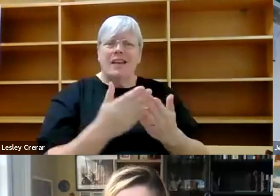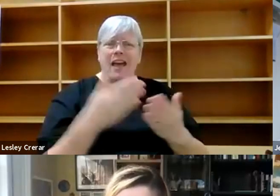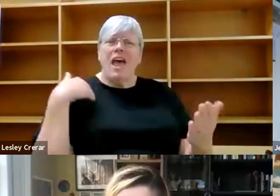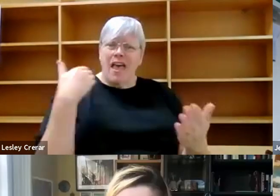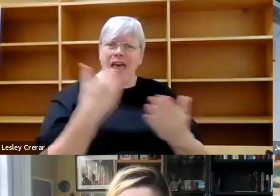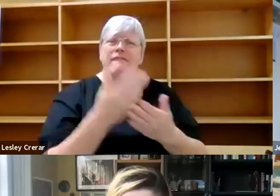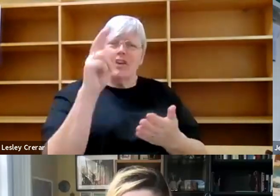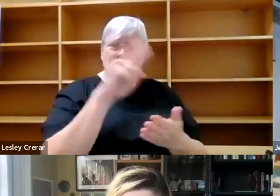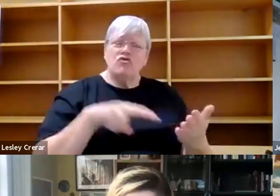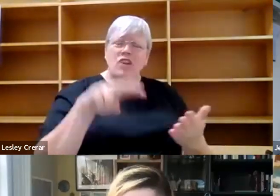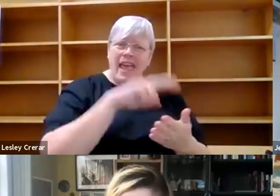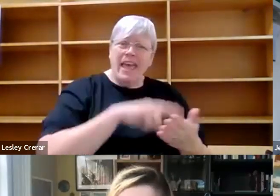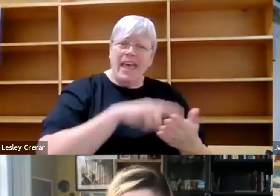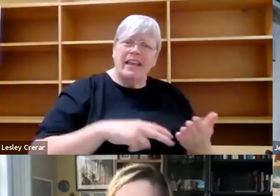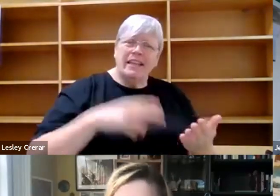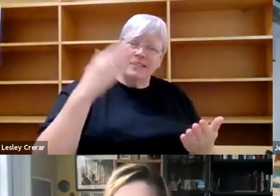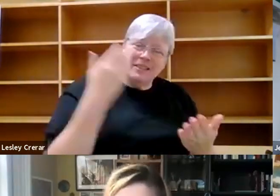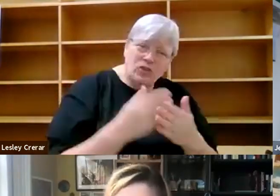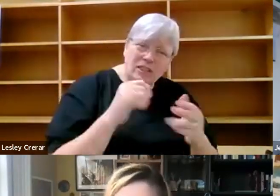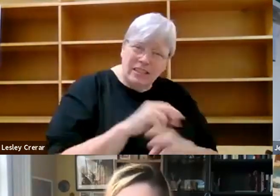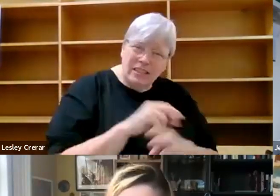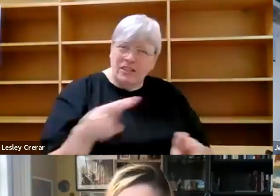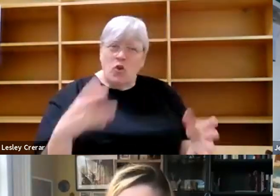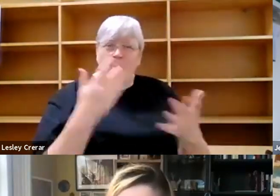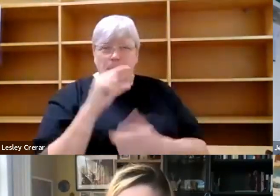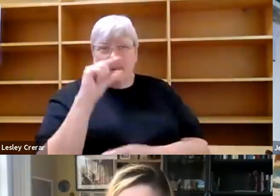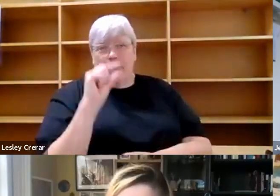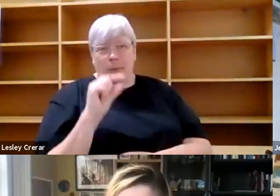even though it is in its scope, absolutely my need.